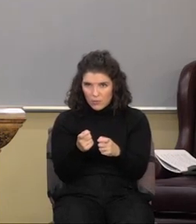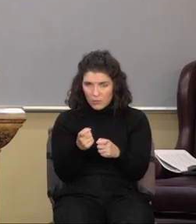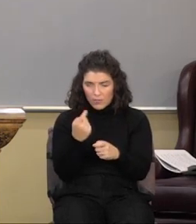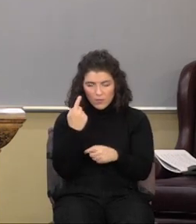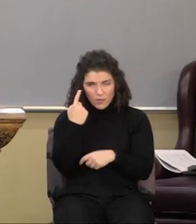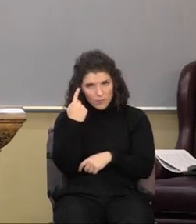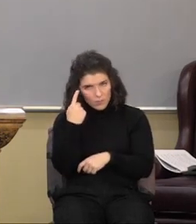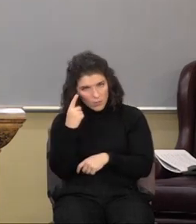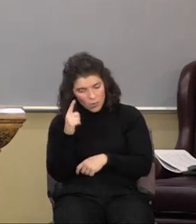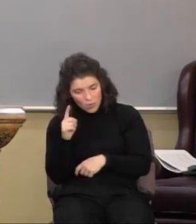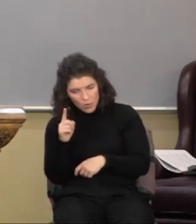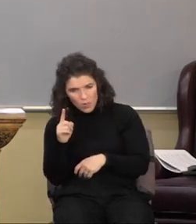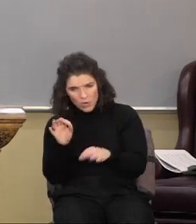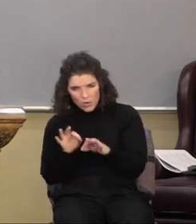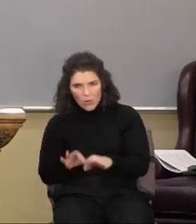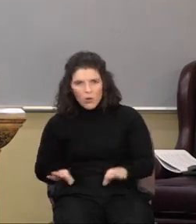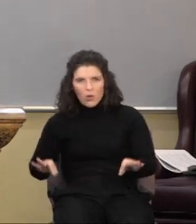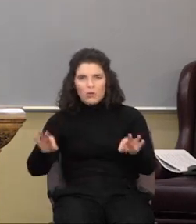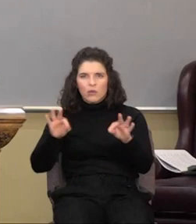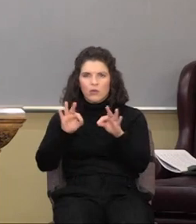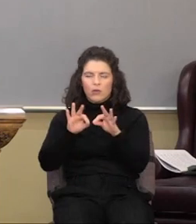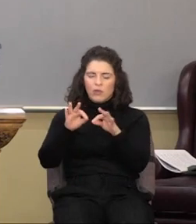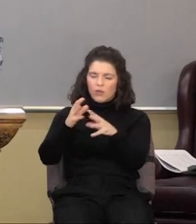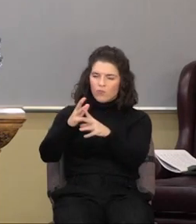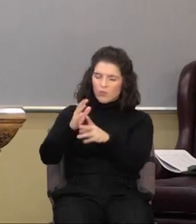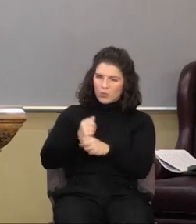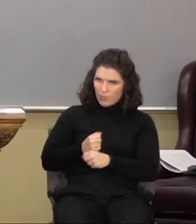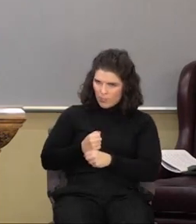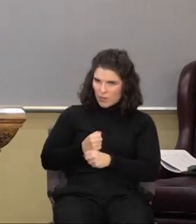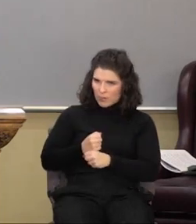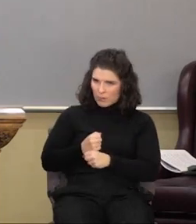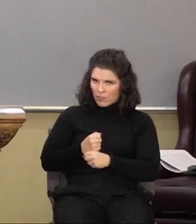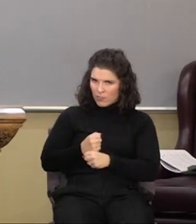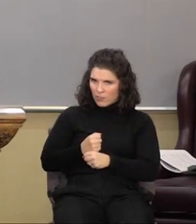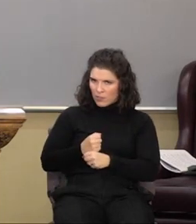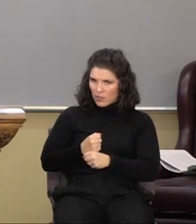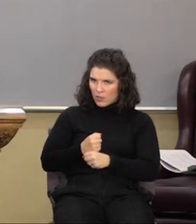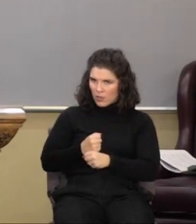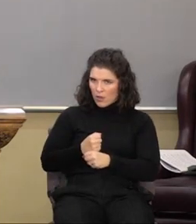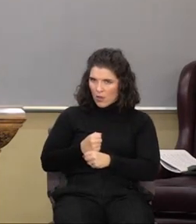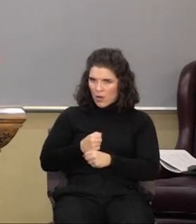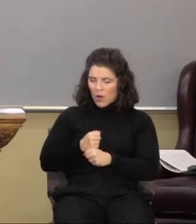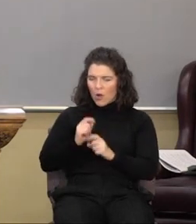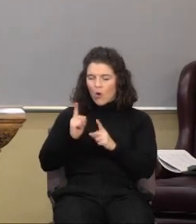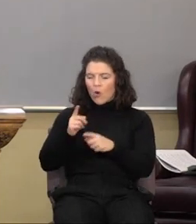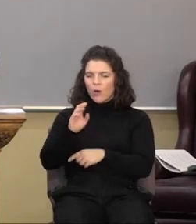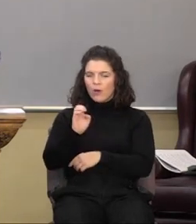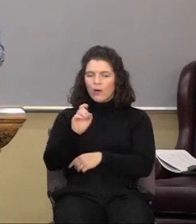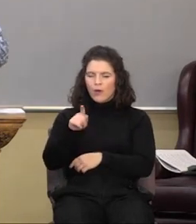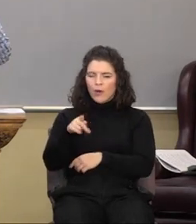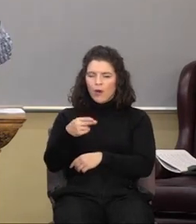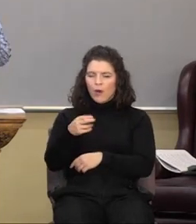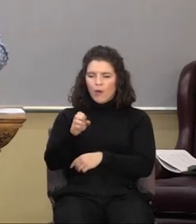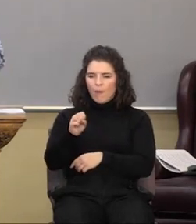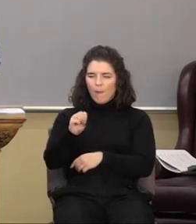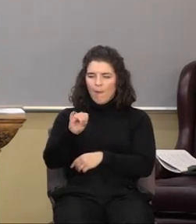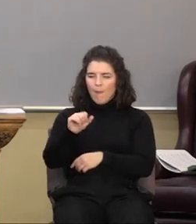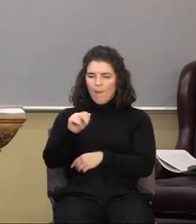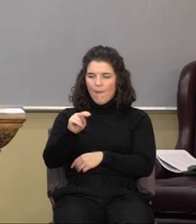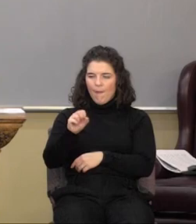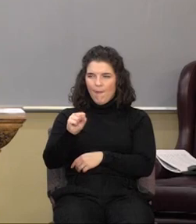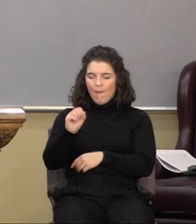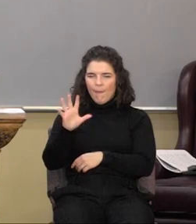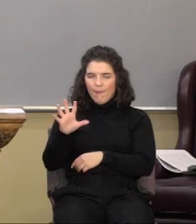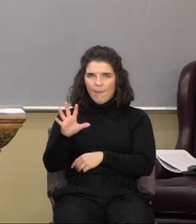towards the worthiness of the recipient. And when we find, we're in Ephesians, go to Ephesians chapter 5, over and over again,